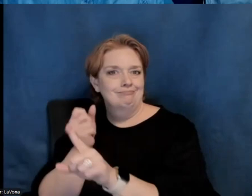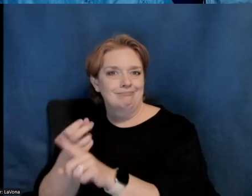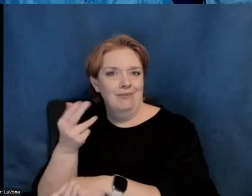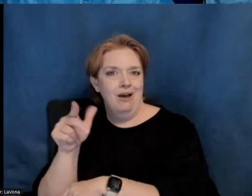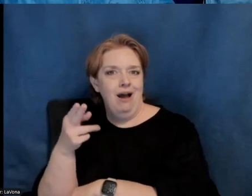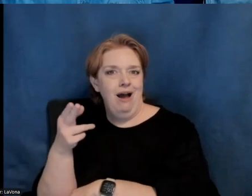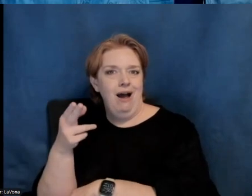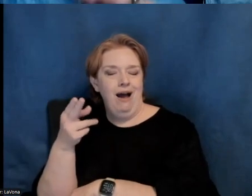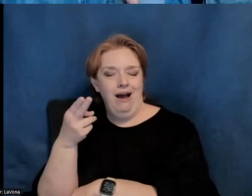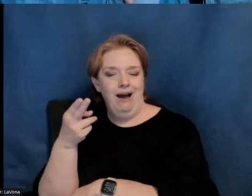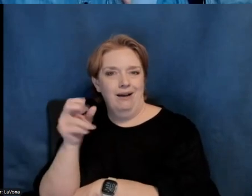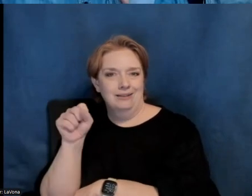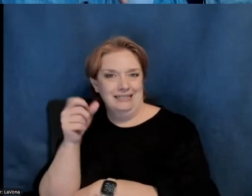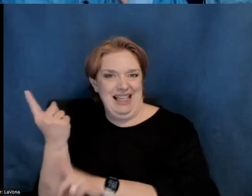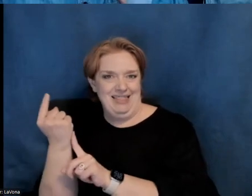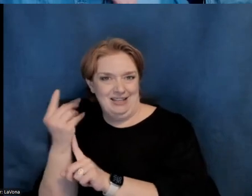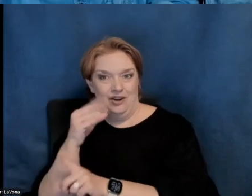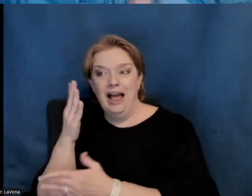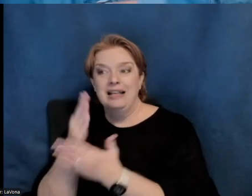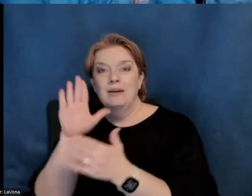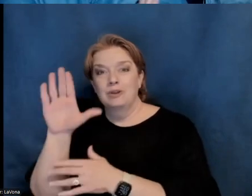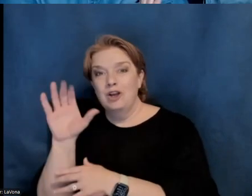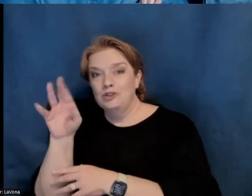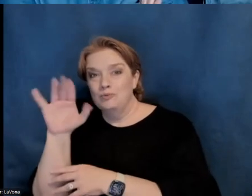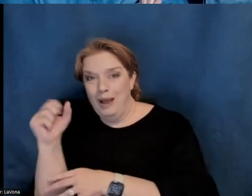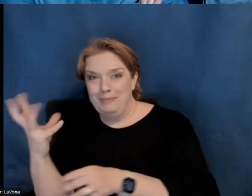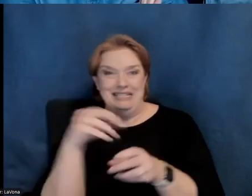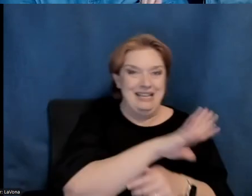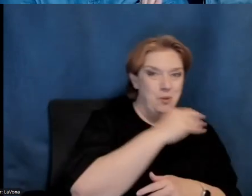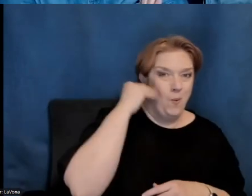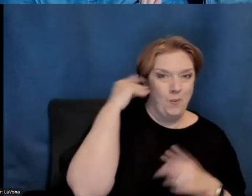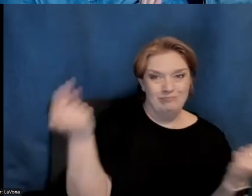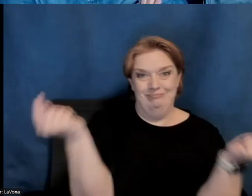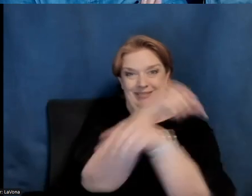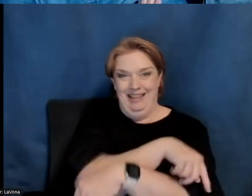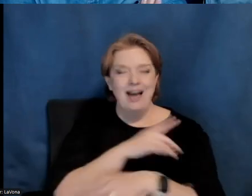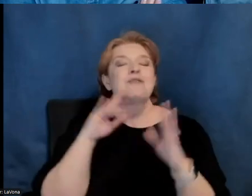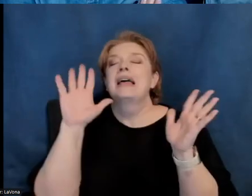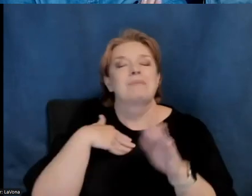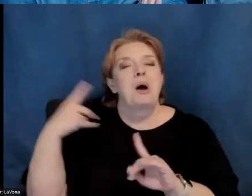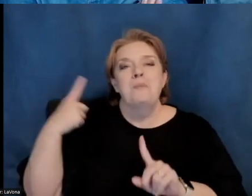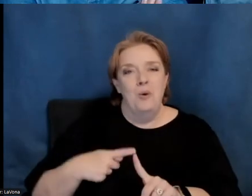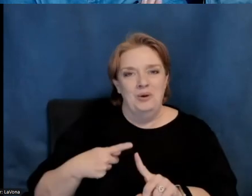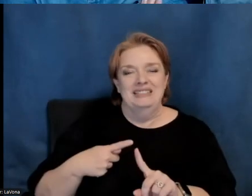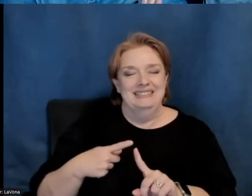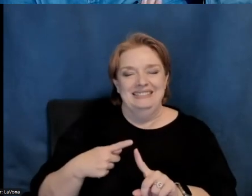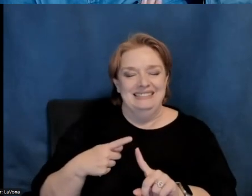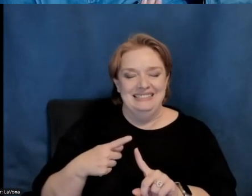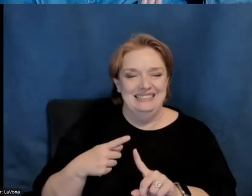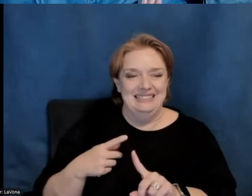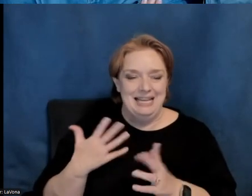ceramics. And I think what I just want to say briefly relative to Jim's point is